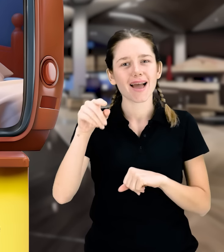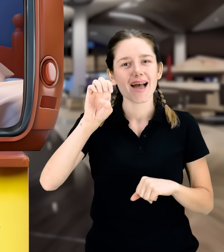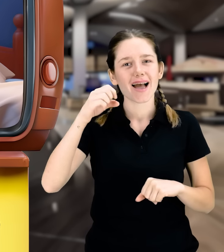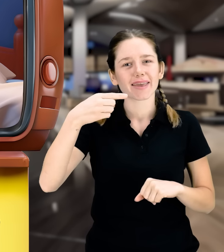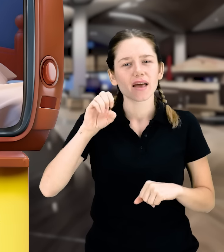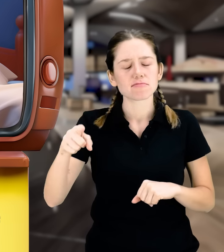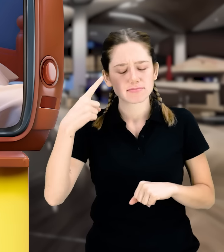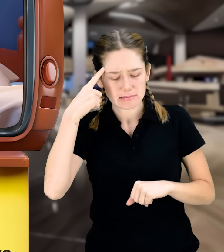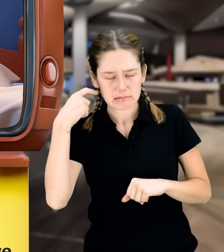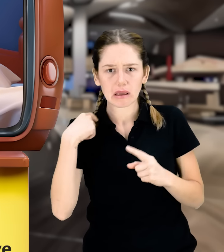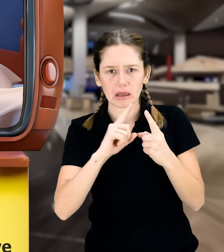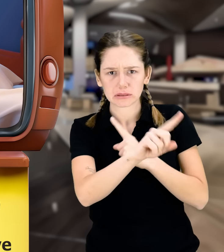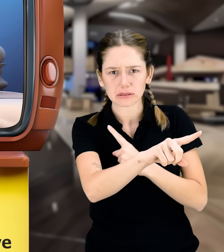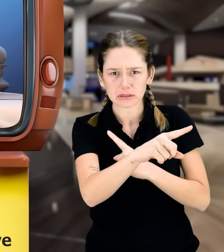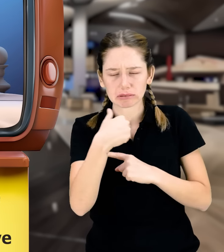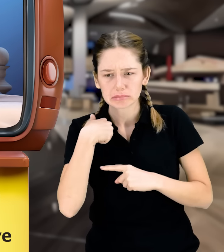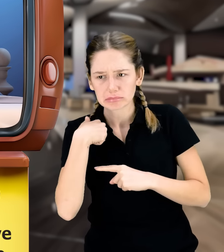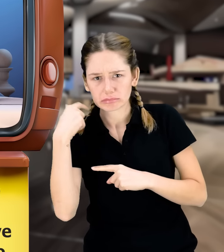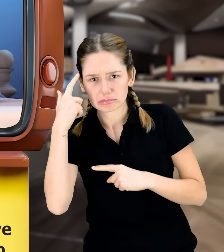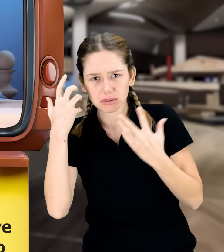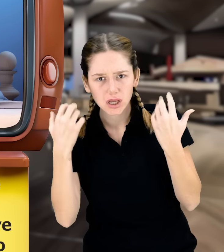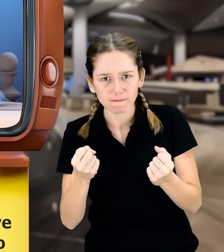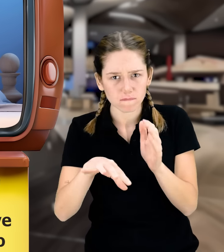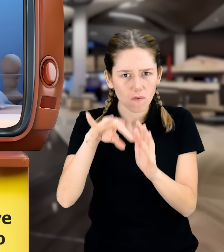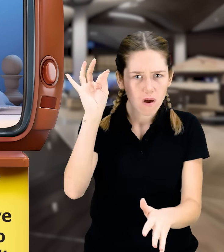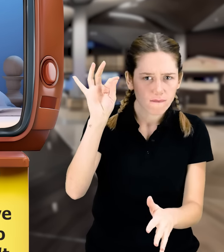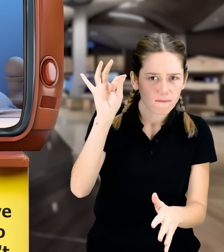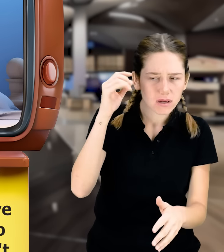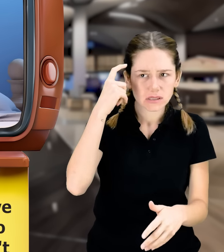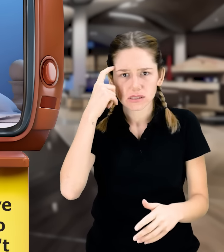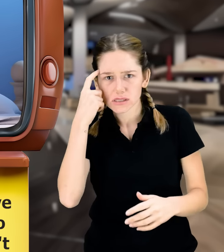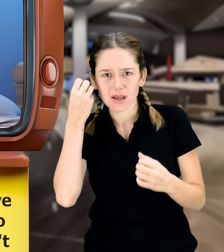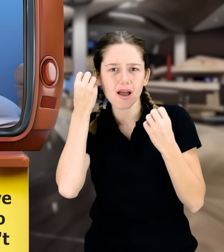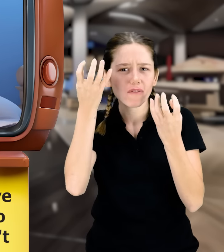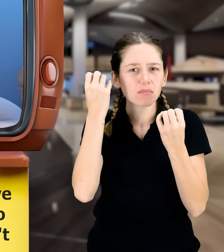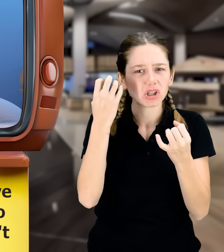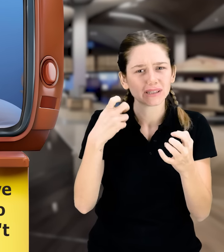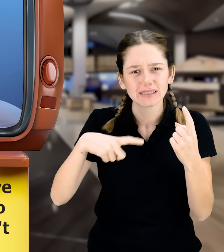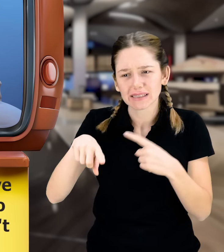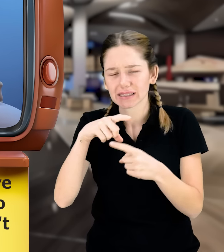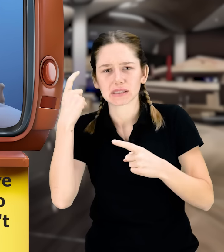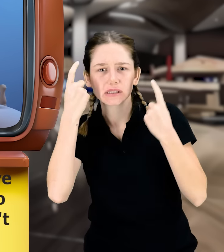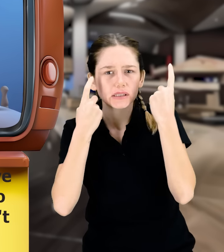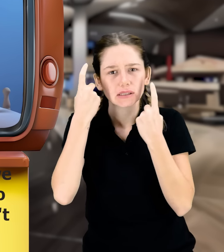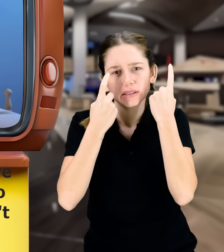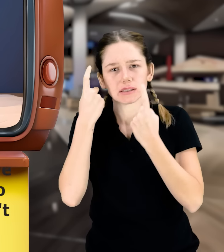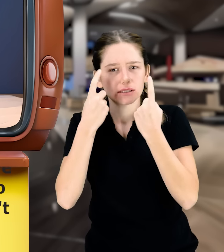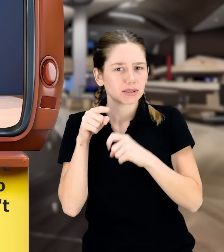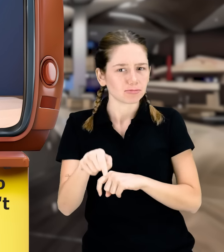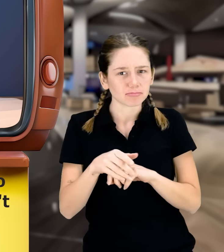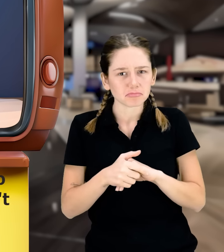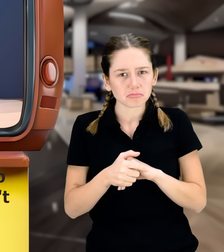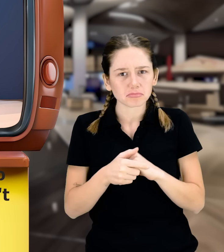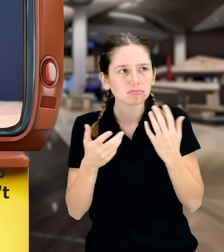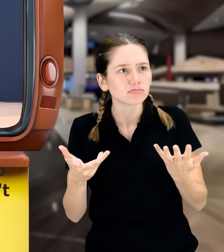quest to find the answer to the riddle, deciding to search for clues to solve it. He thought and thought,